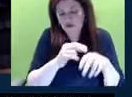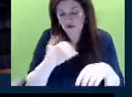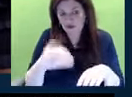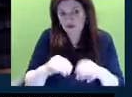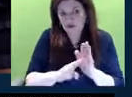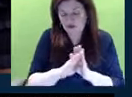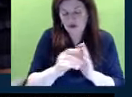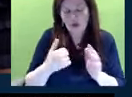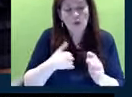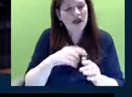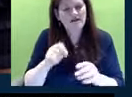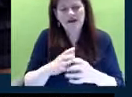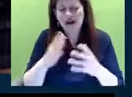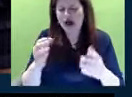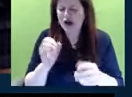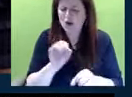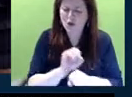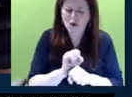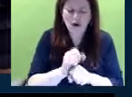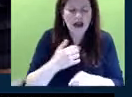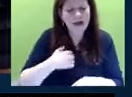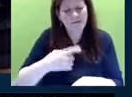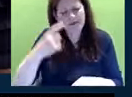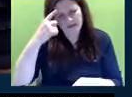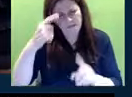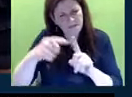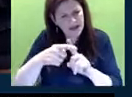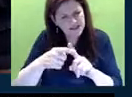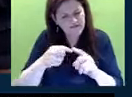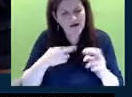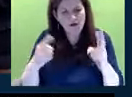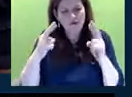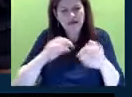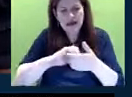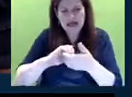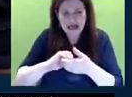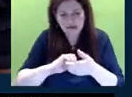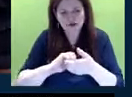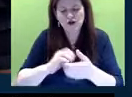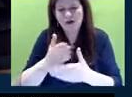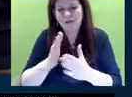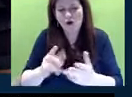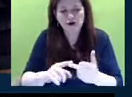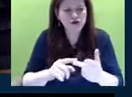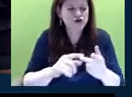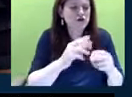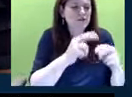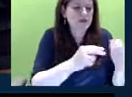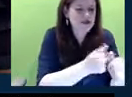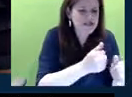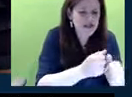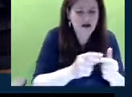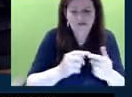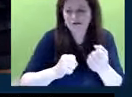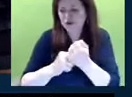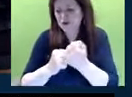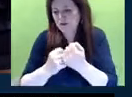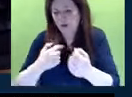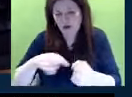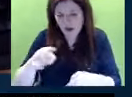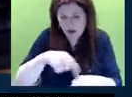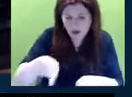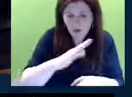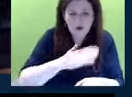to do. But I'm optimistic. I'm hopeful that in the collaboration, the partnerships, the bricks, the mortar, the support that we will